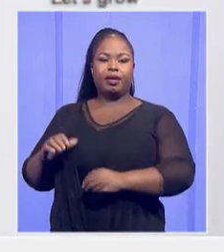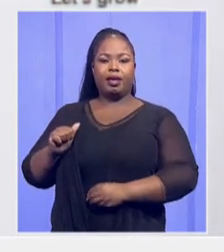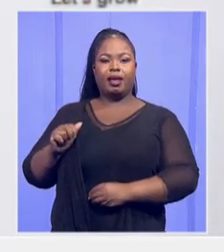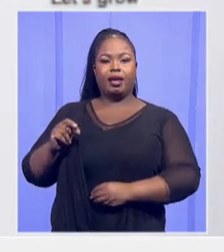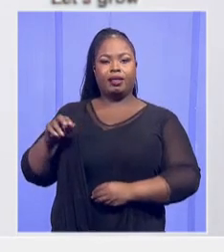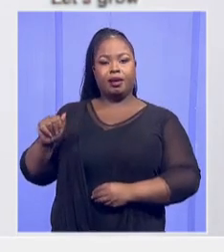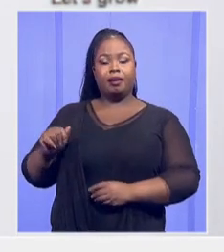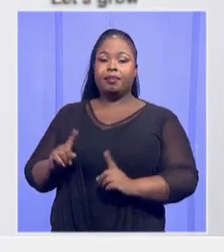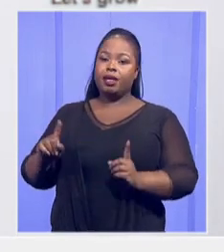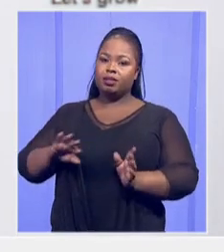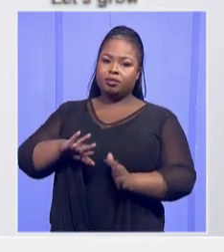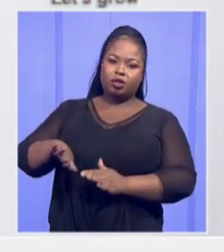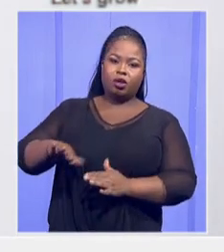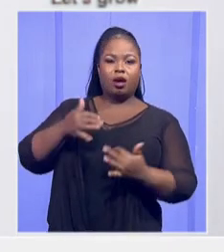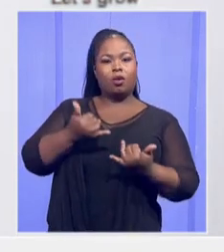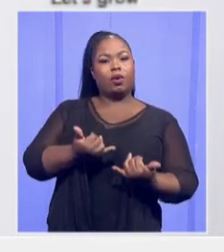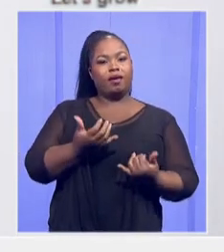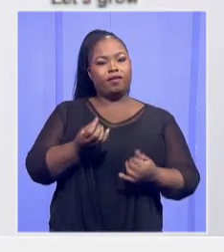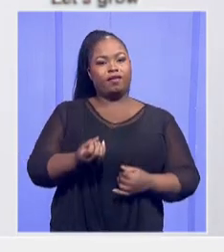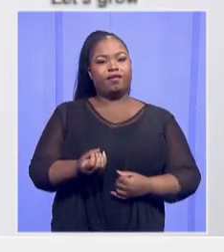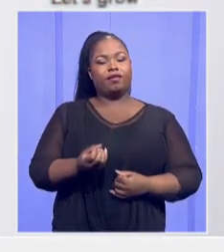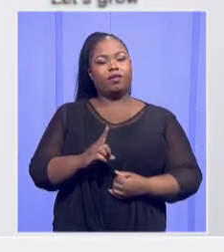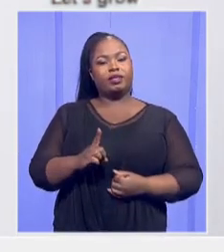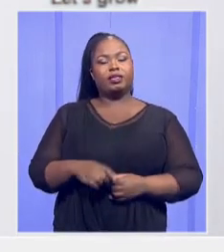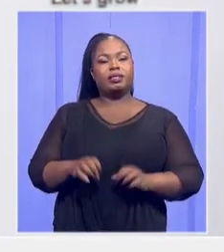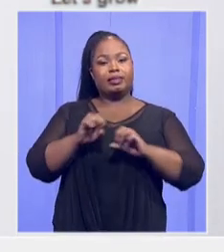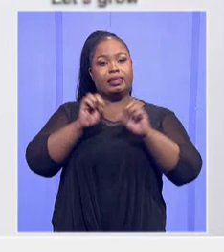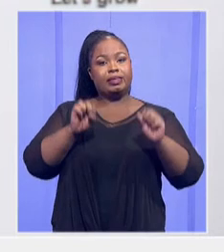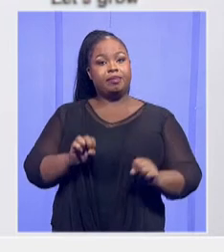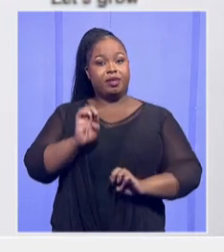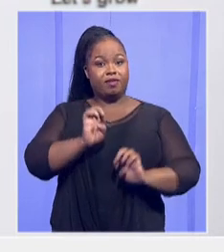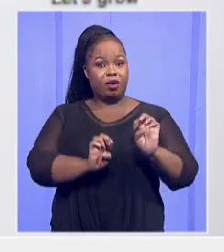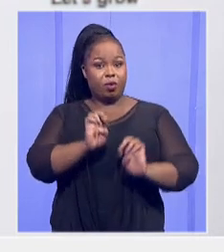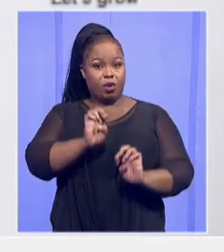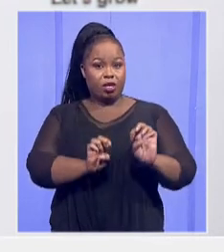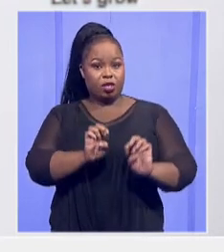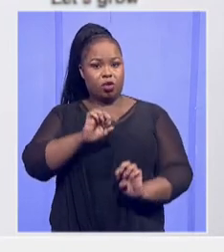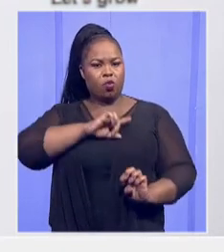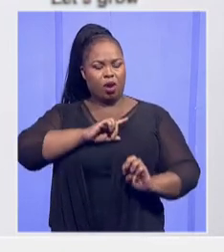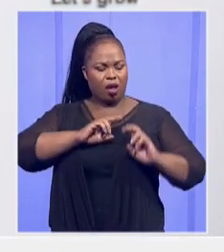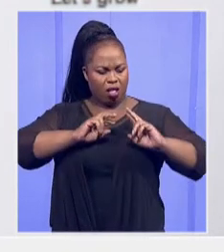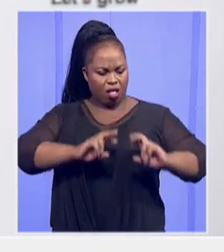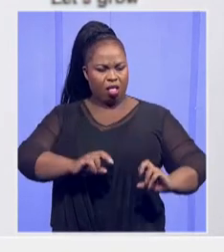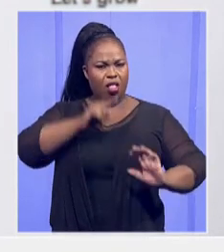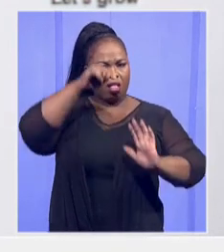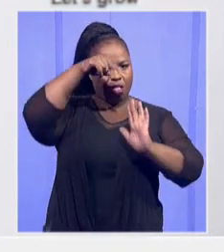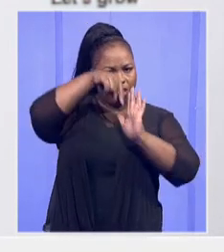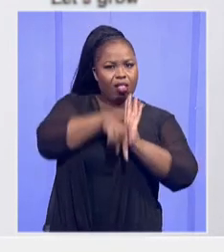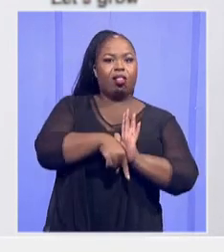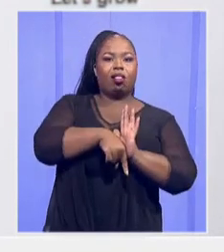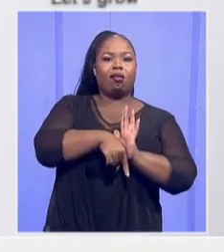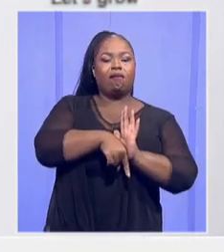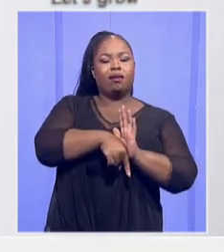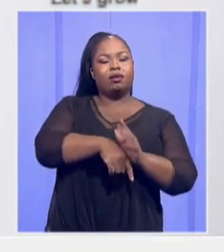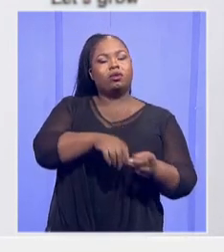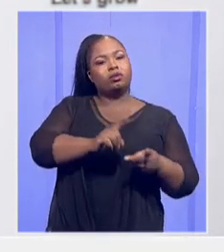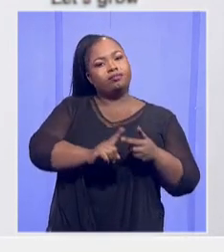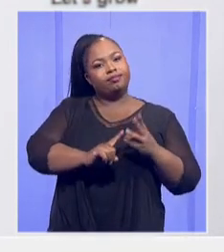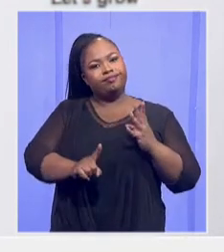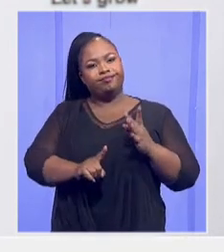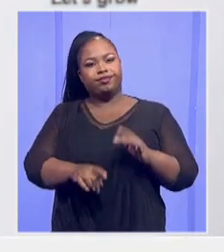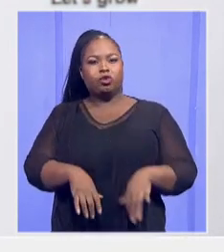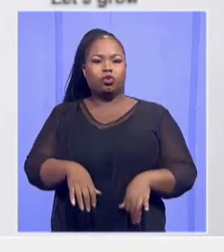report that the systemic evaluation study has been conducted. And it's study which represents a comprehensive account of measuring learning